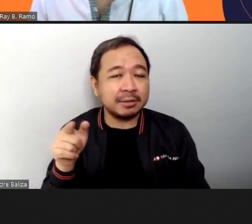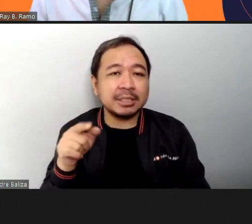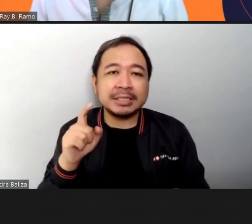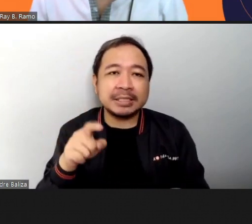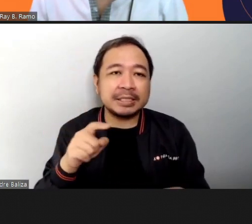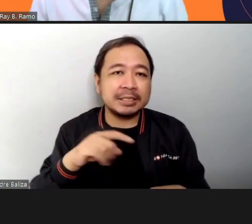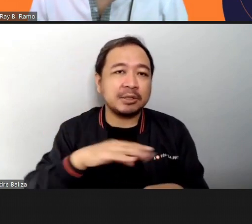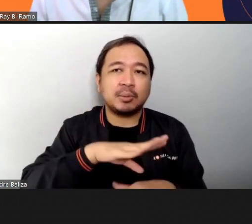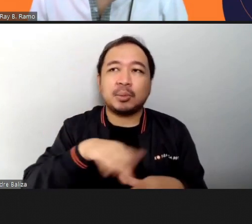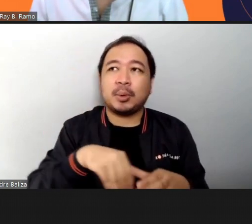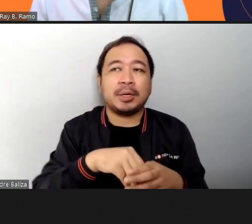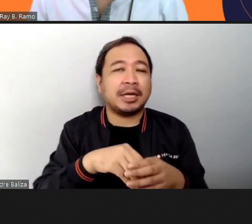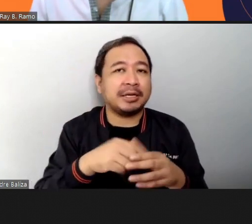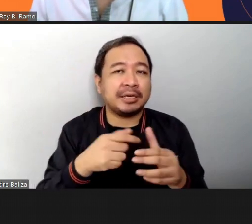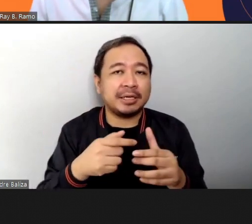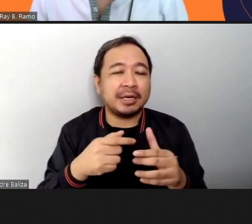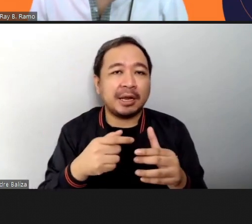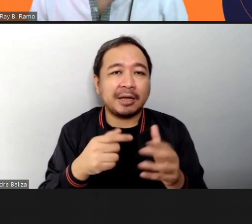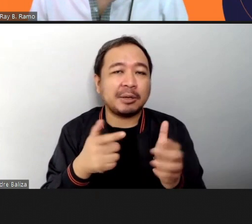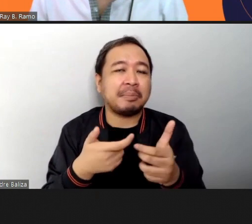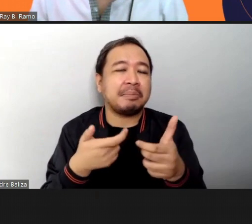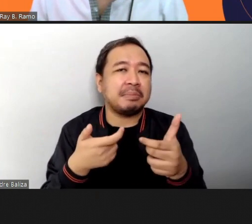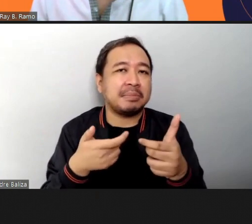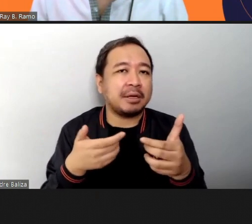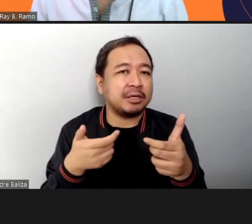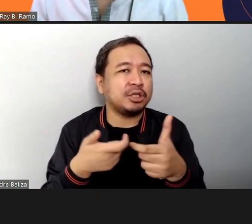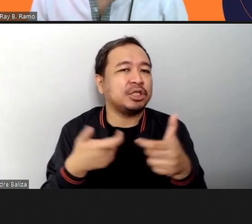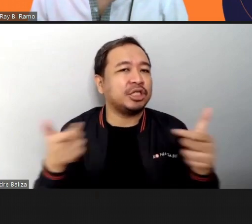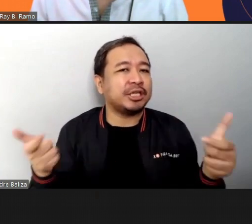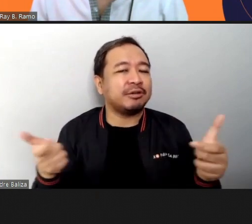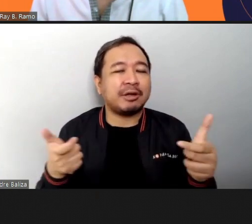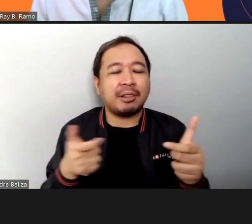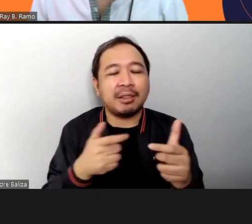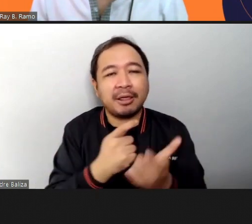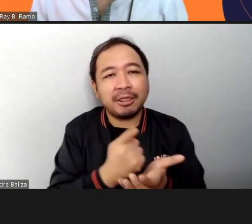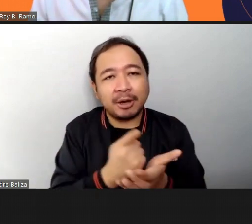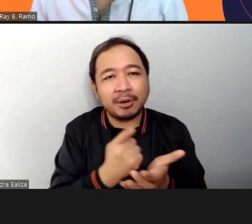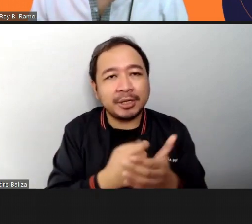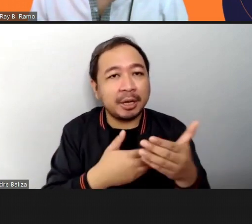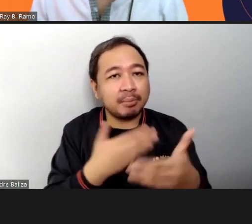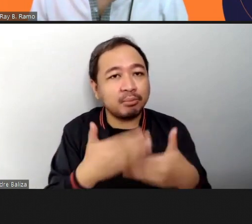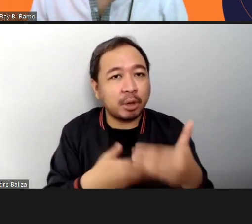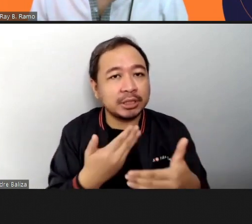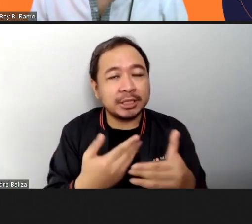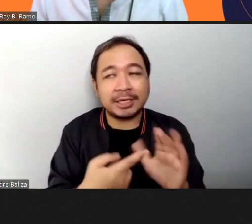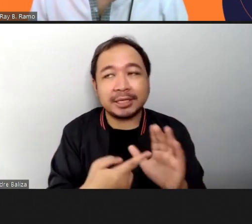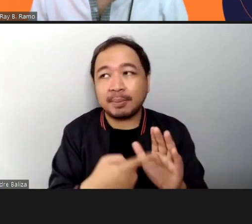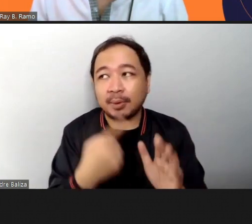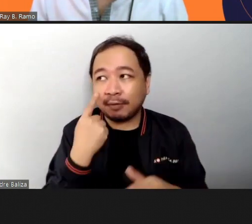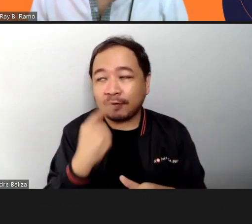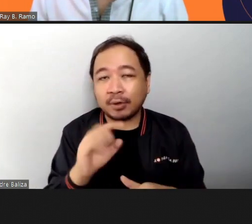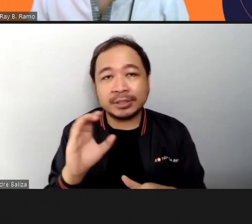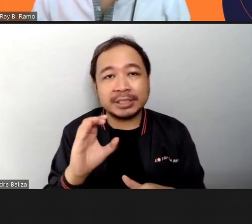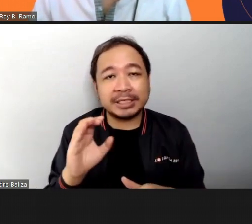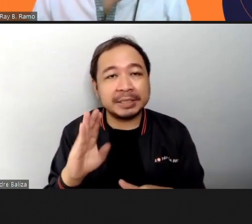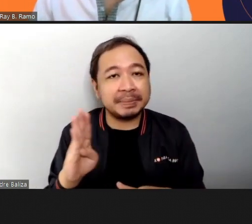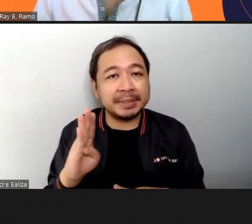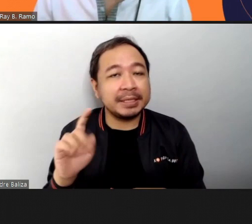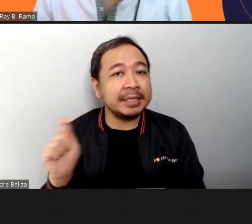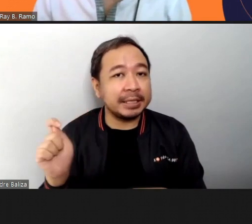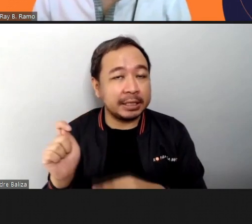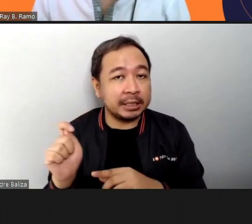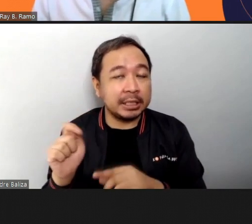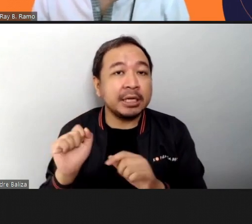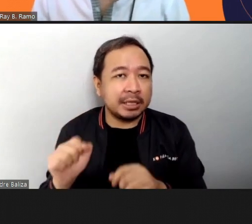therapeutic process that you undergo like for example for CBT you can actually use it as part of your